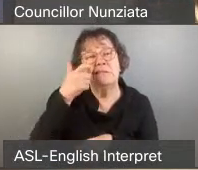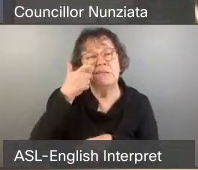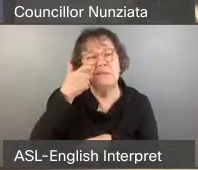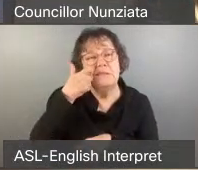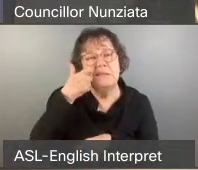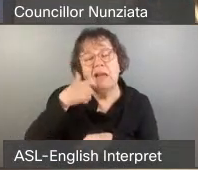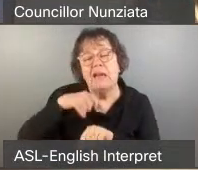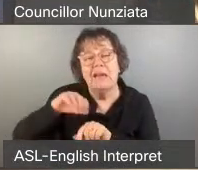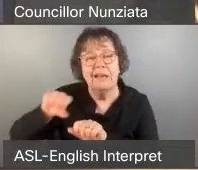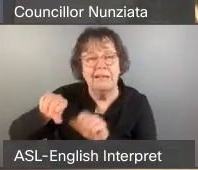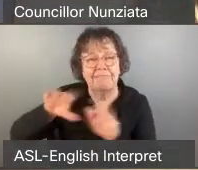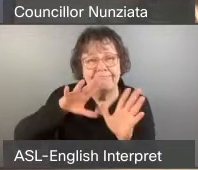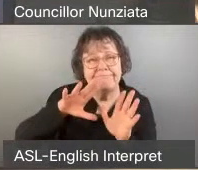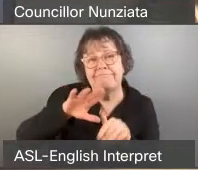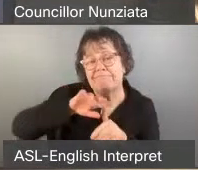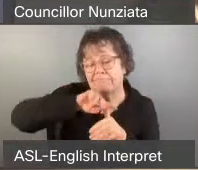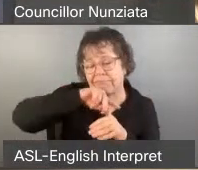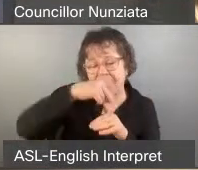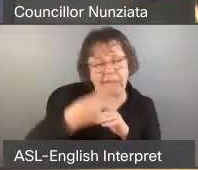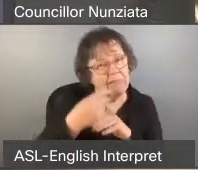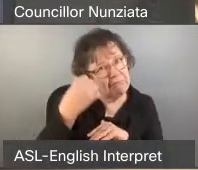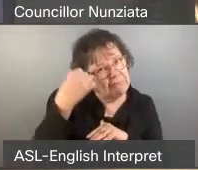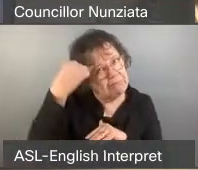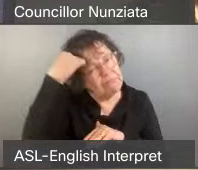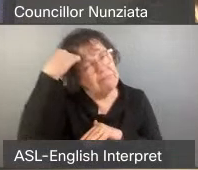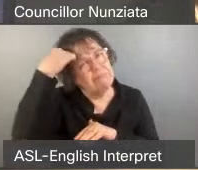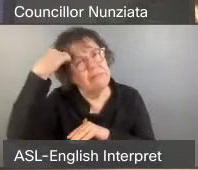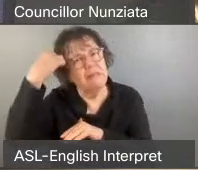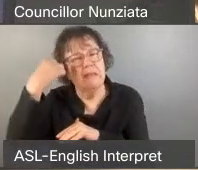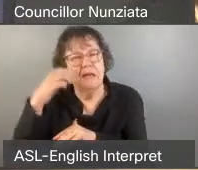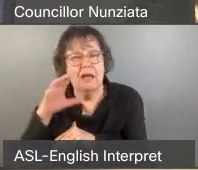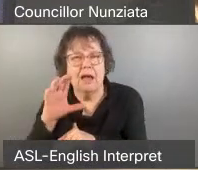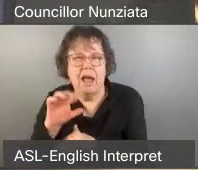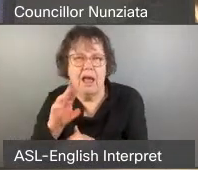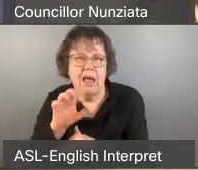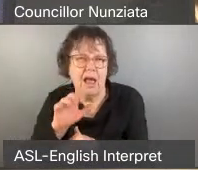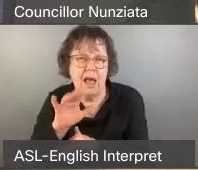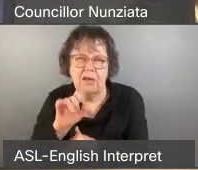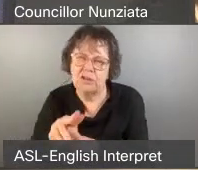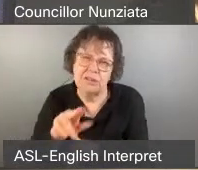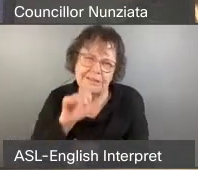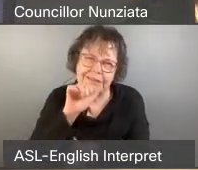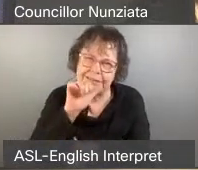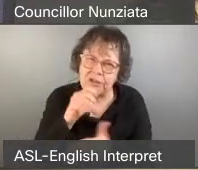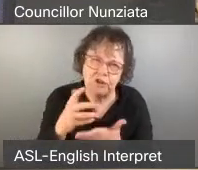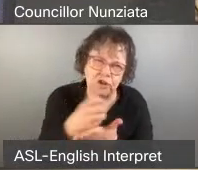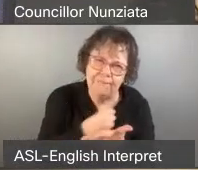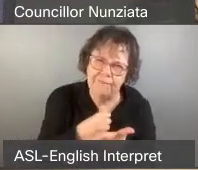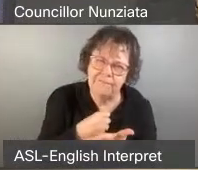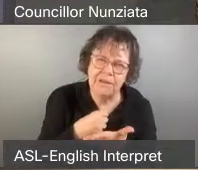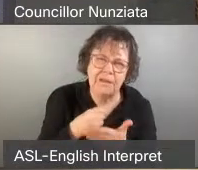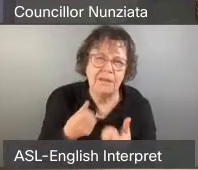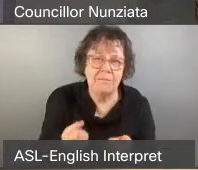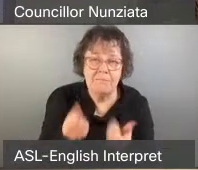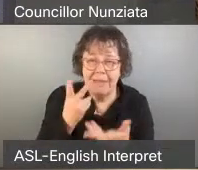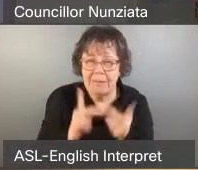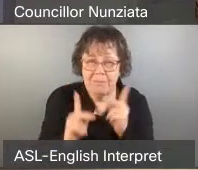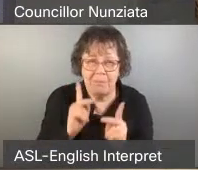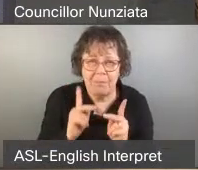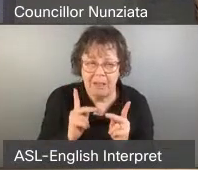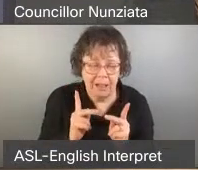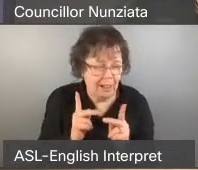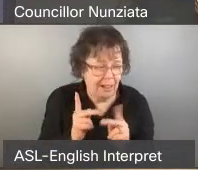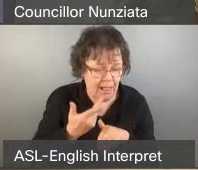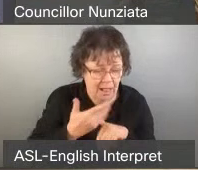She didn't deserve that. Most people are out of work right now or struggling to get by, and police should never be deployed